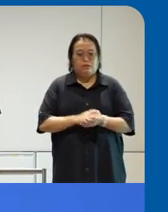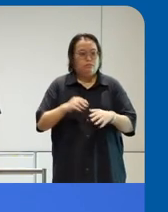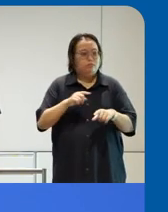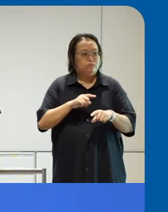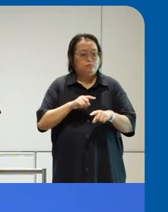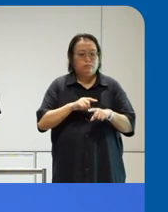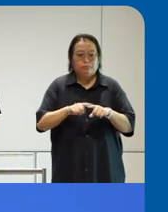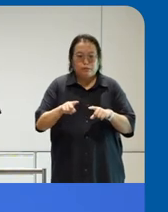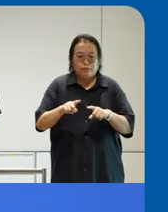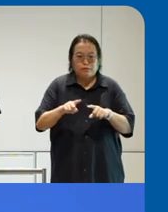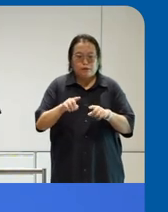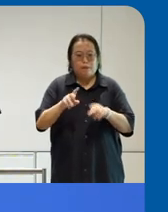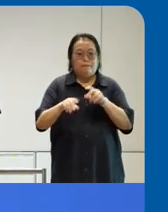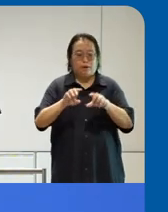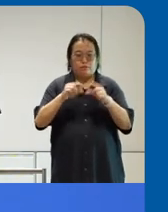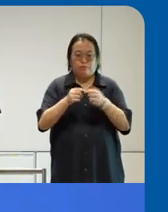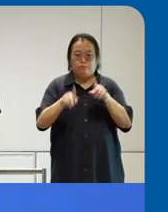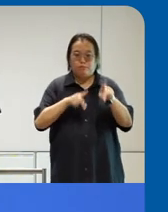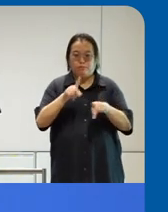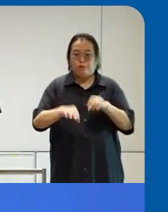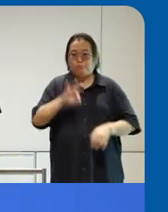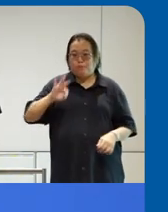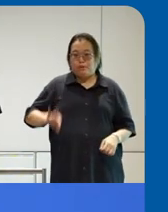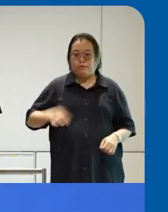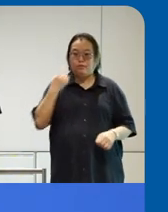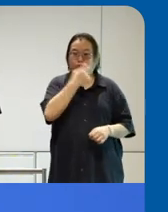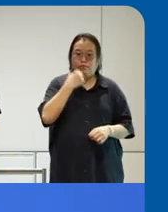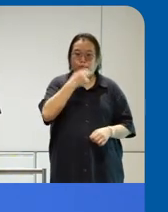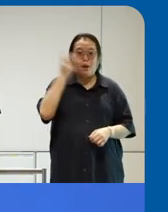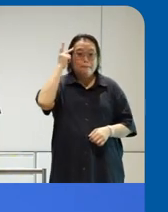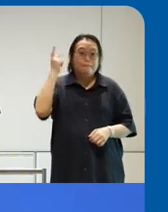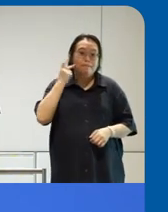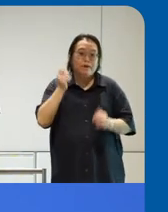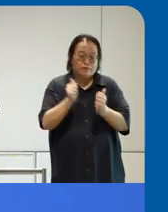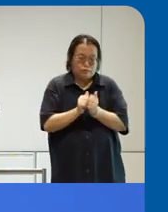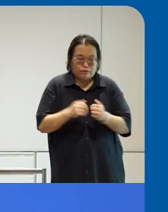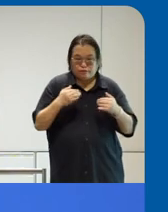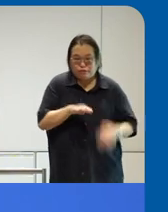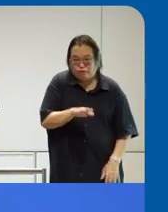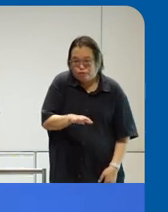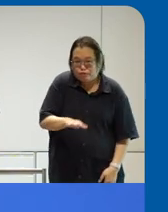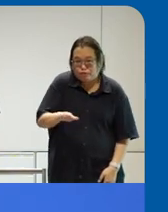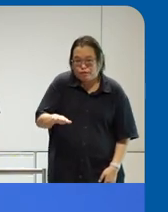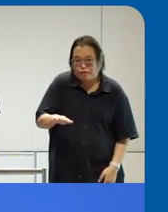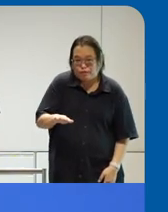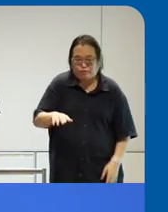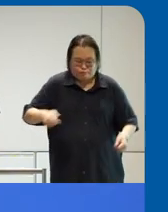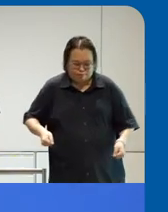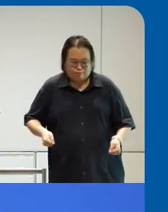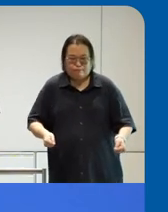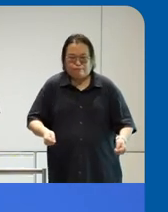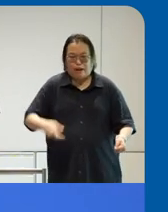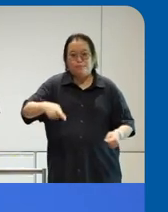who benefited most from low-floor buses were parents with young children who could now take strollers onto the bus.